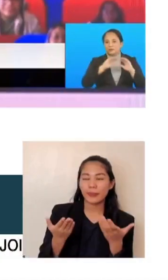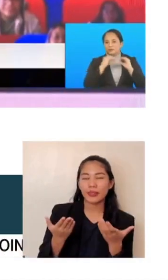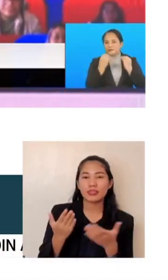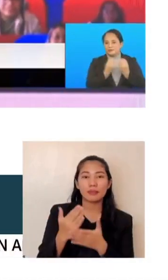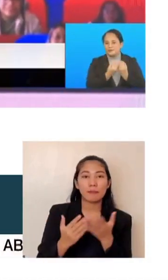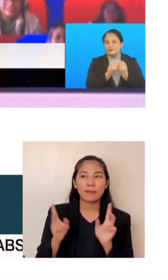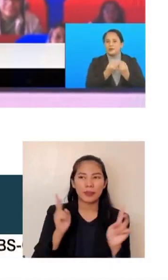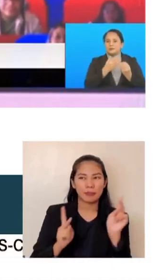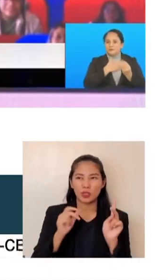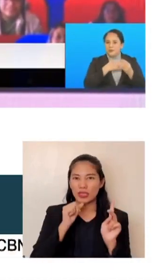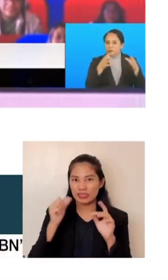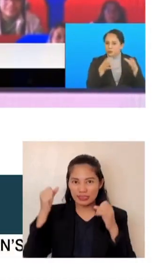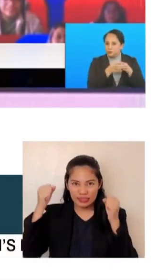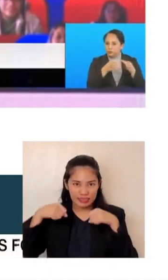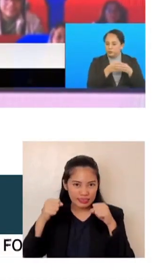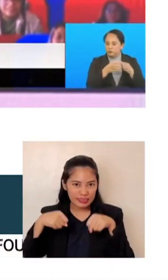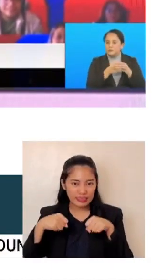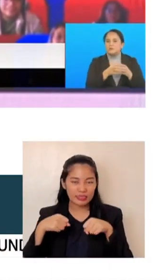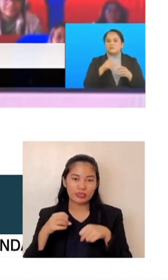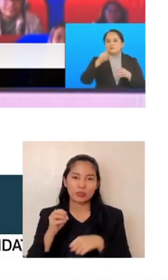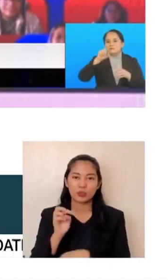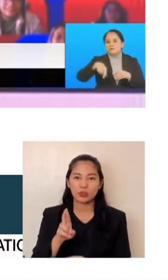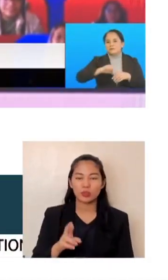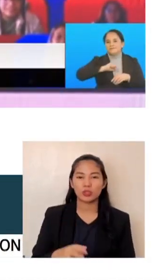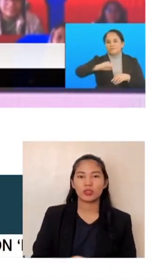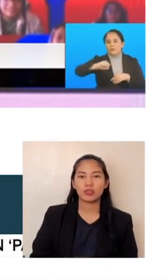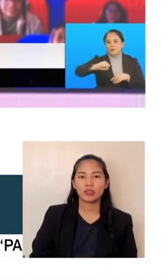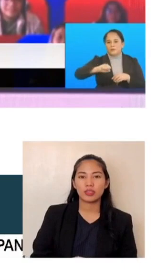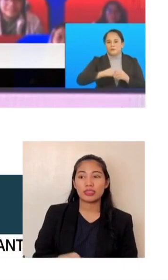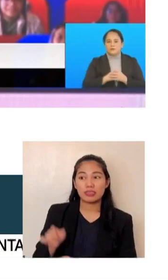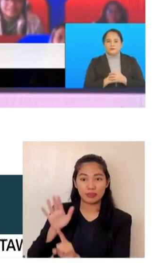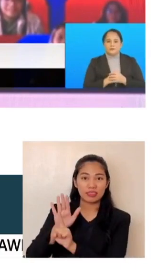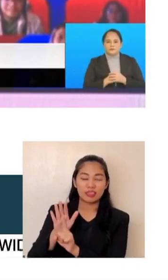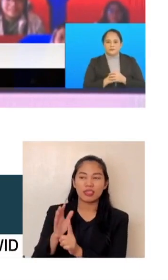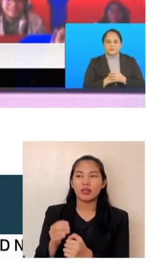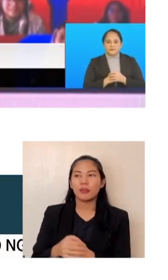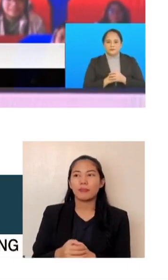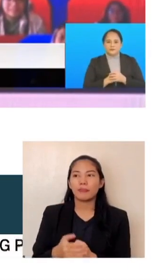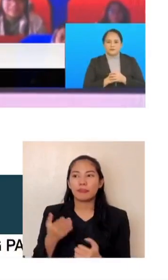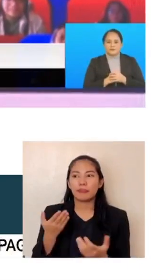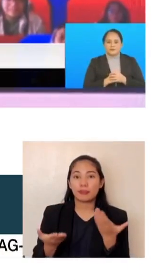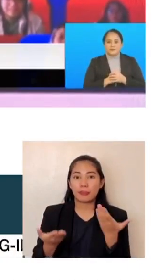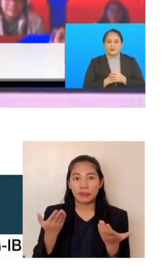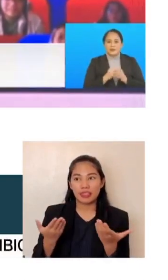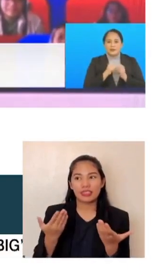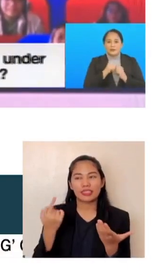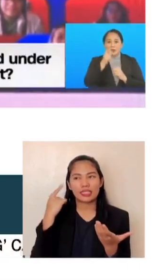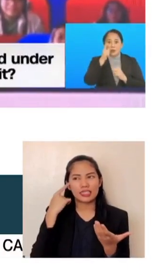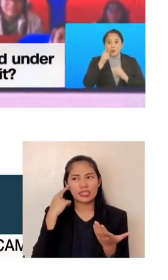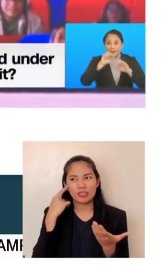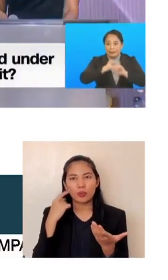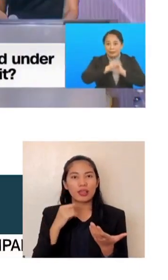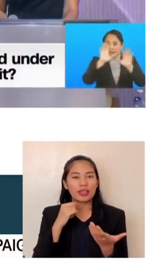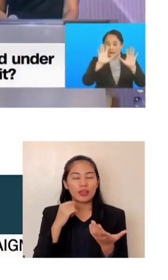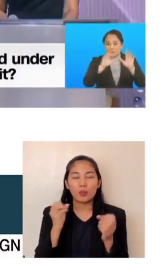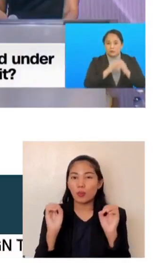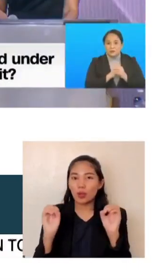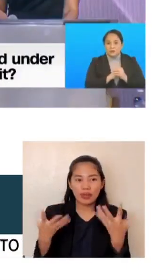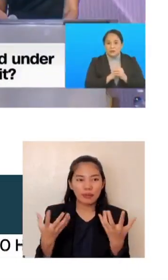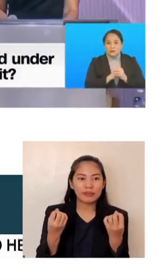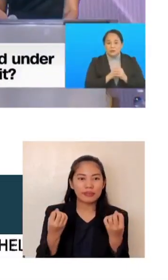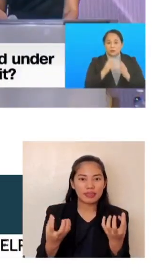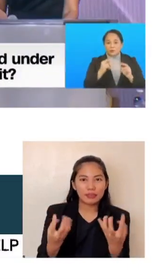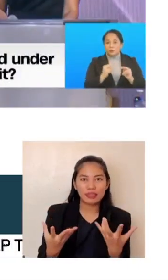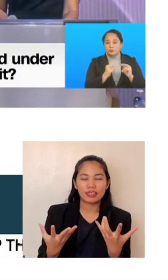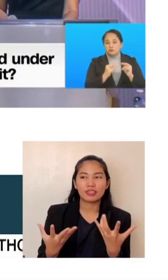And he probably has hinted that he may not get the number of votes to get there. But I don't care. And that's